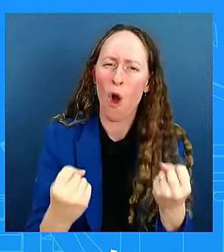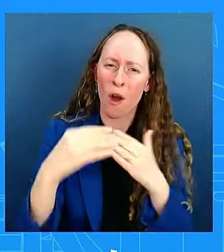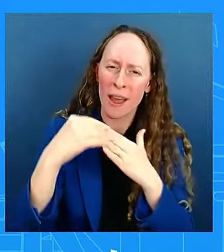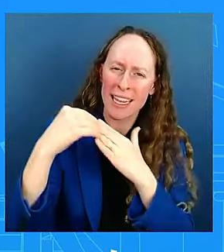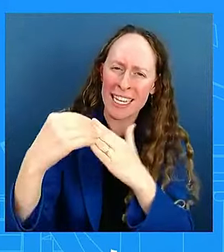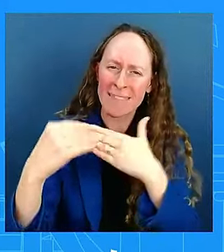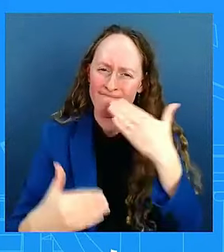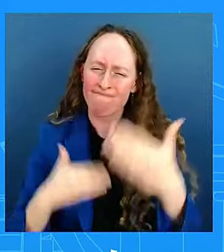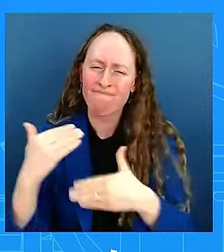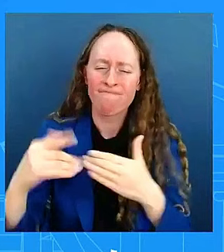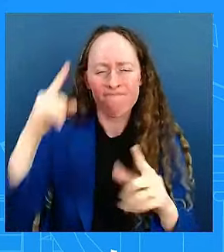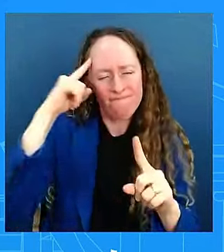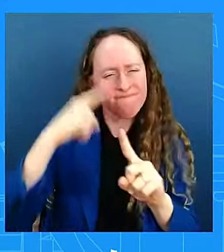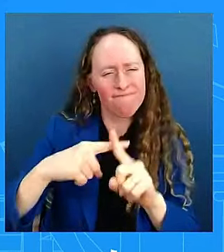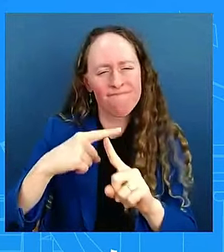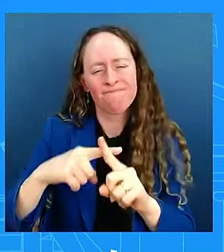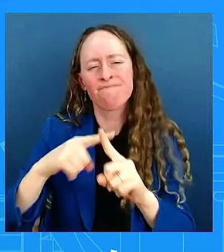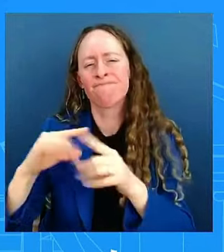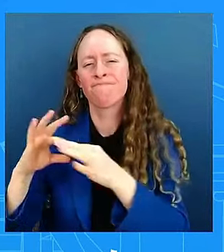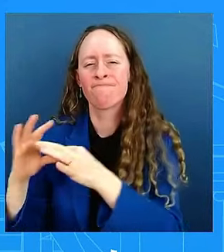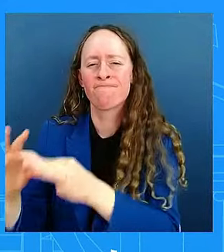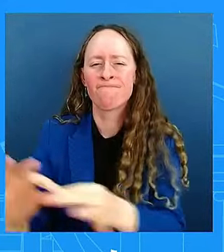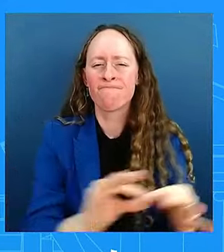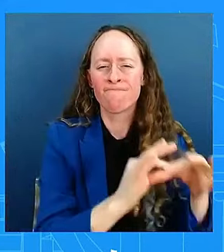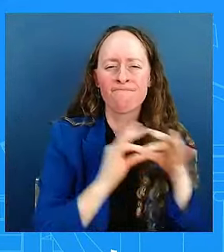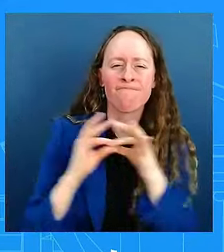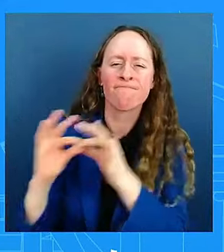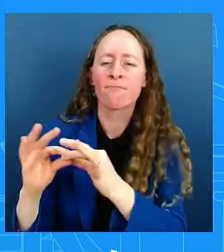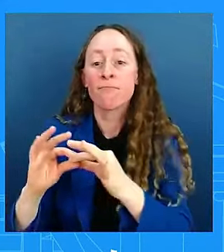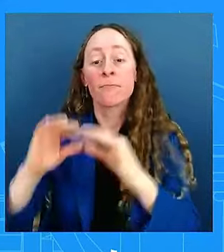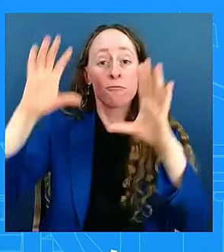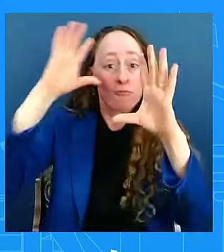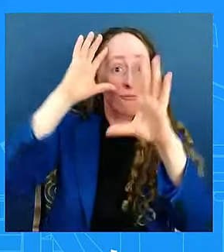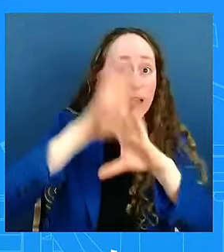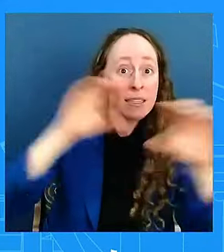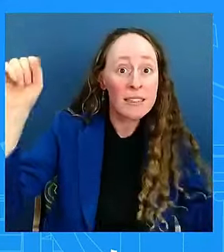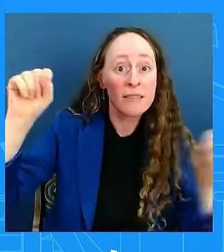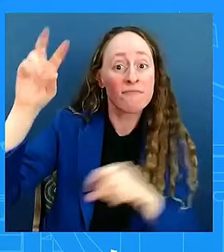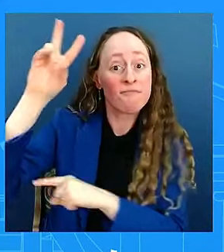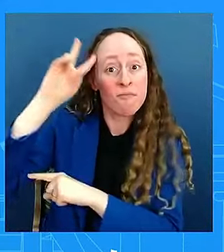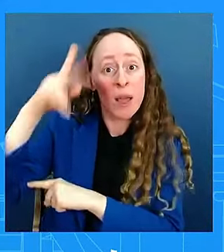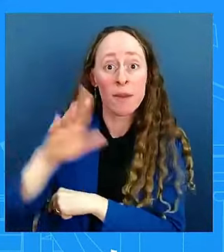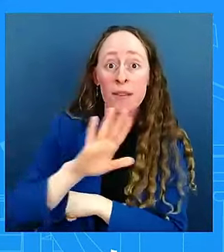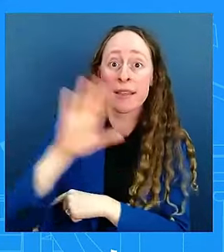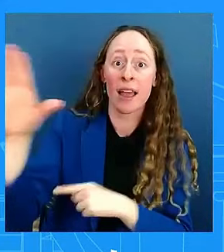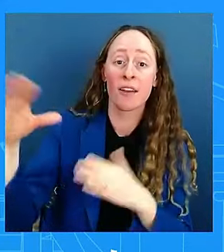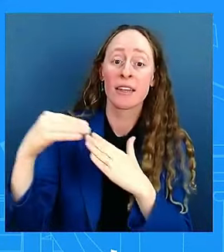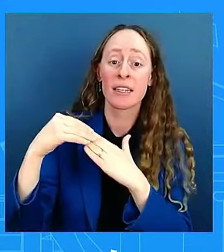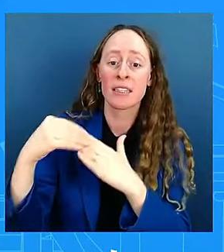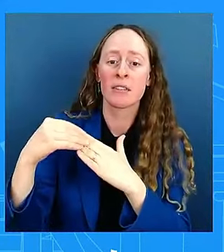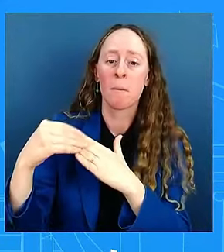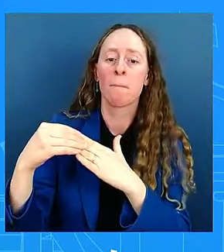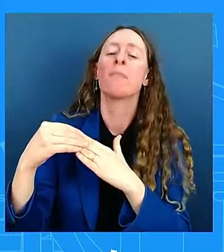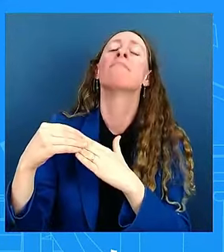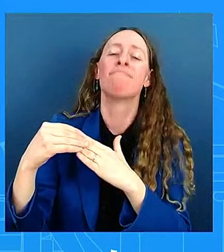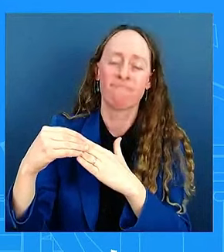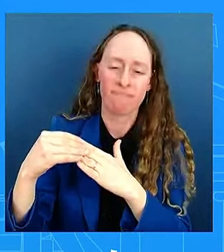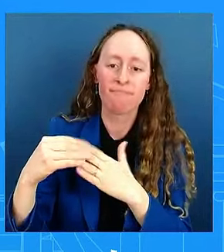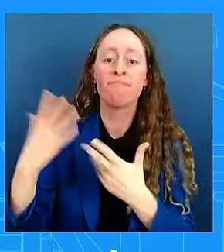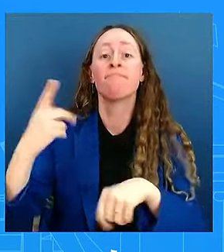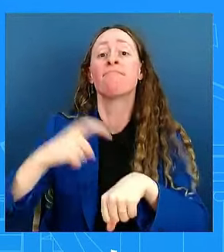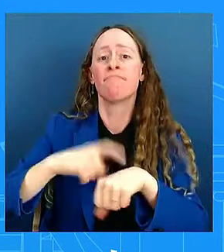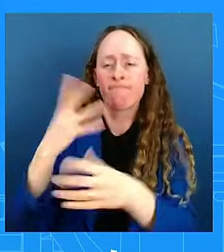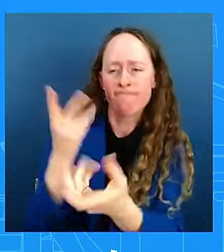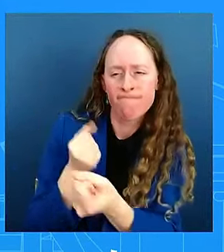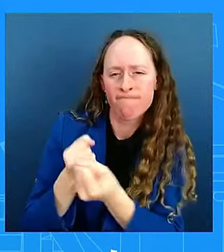of President Biden and Vice President Harris, we were able to successfully protect our allies, ensure the viability of critical